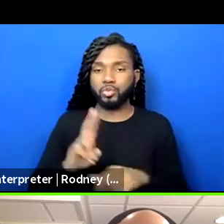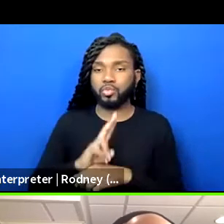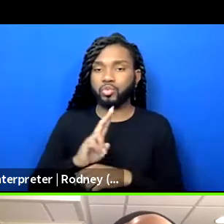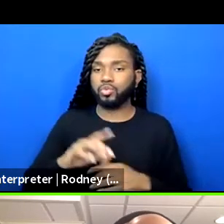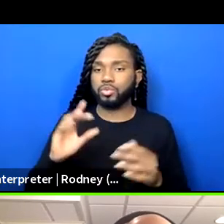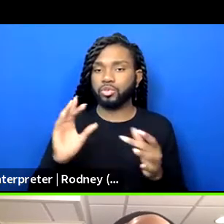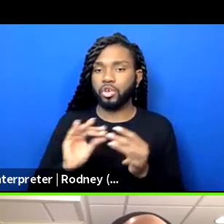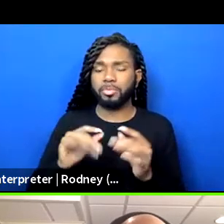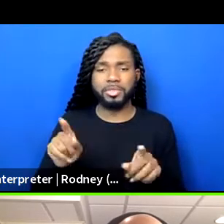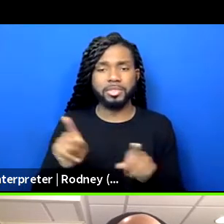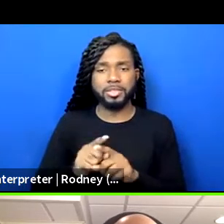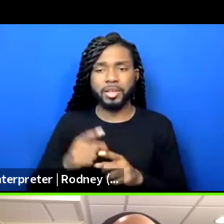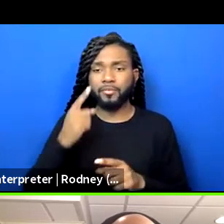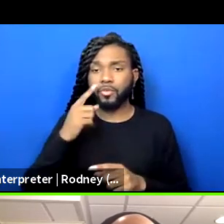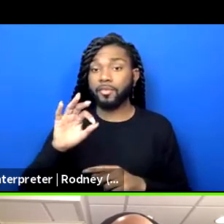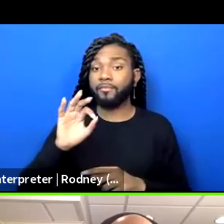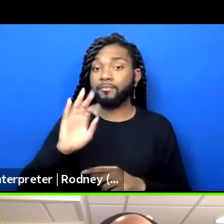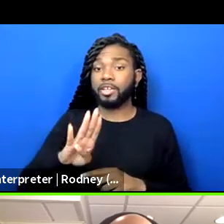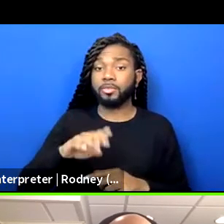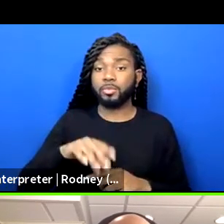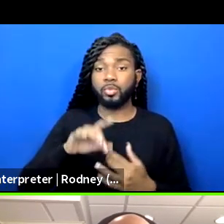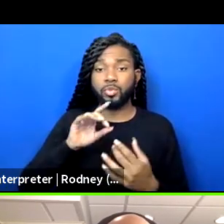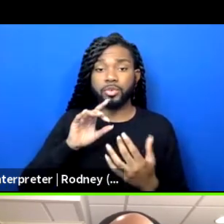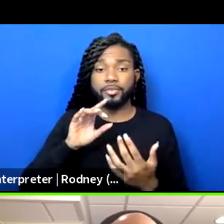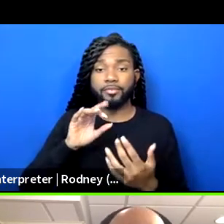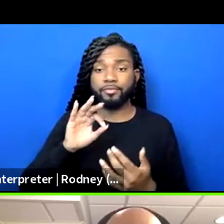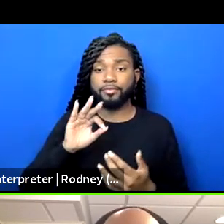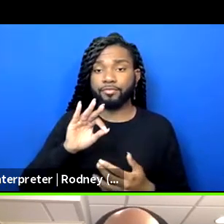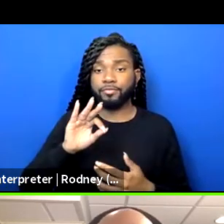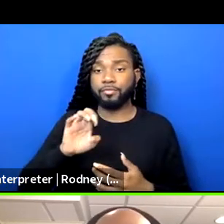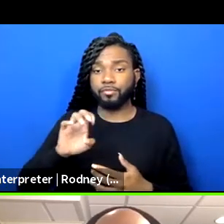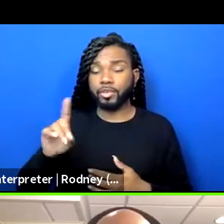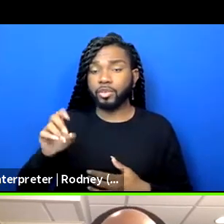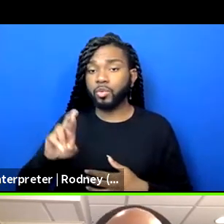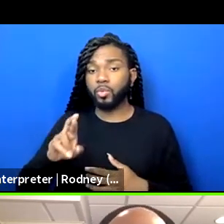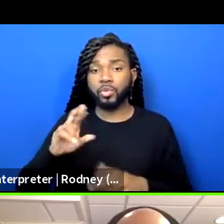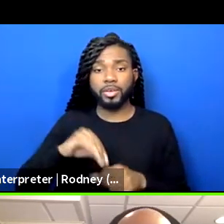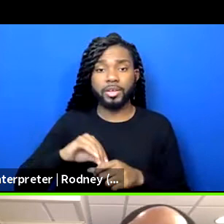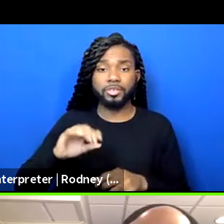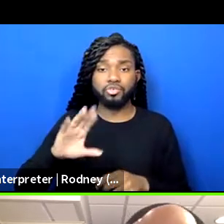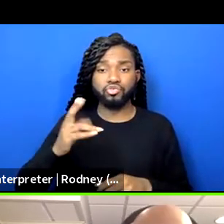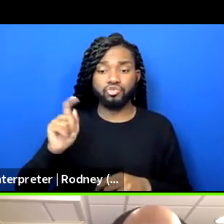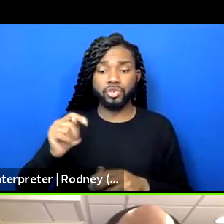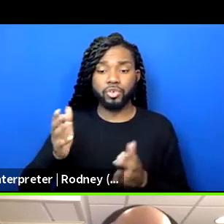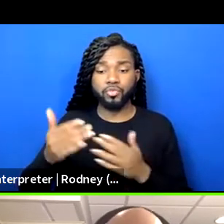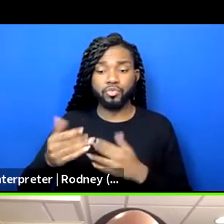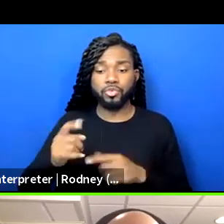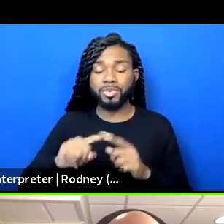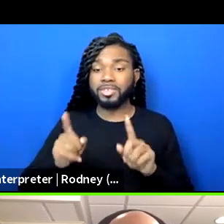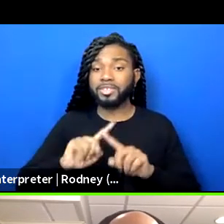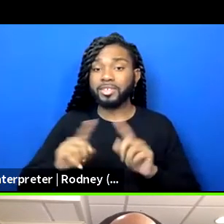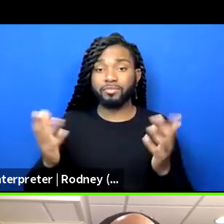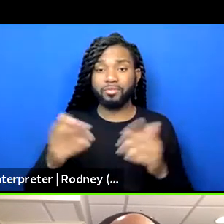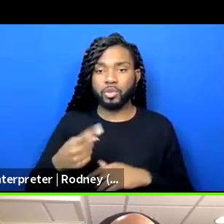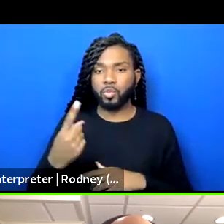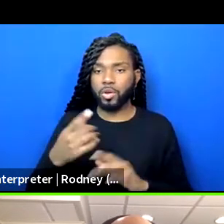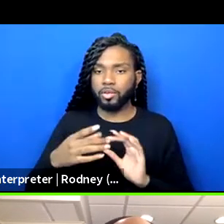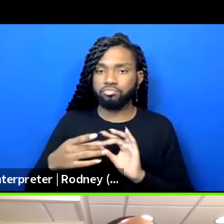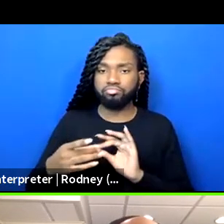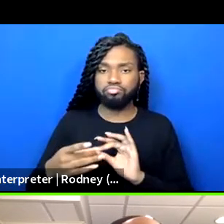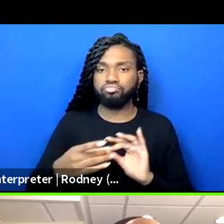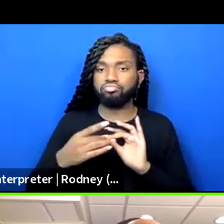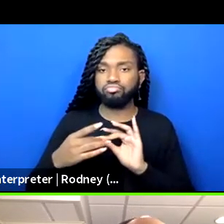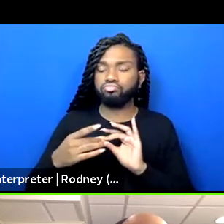you would do in a Facebook feed or in a, in a, in a chat room. The difference is it's one unified document. That's